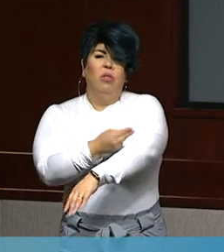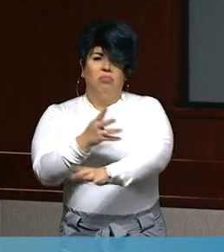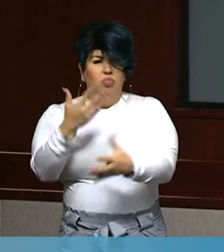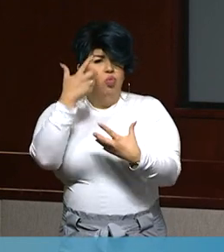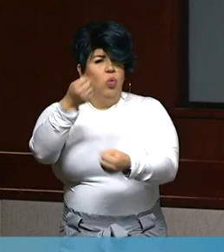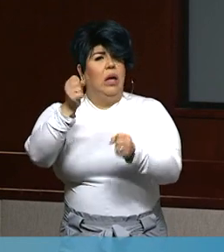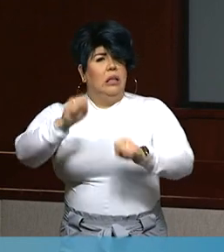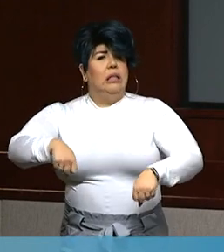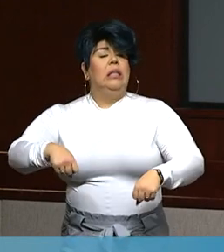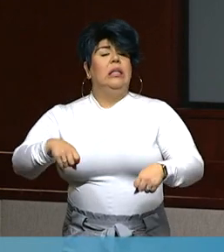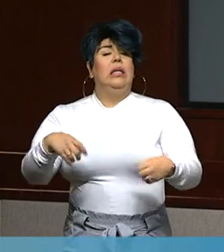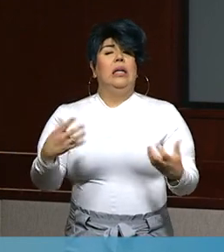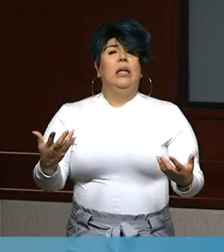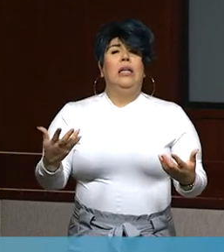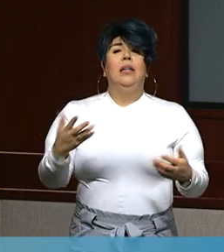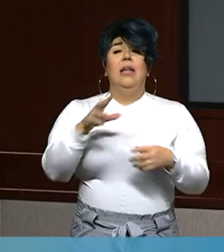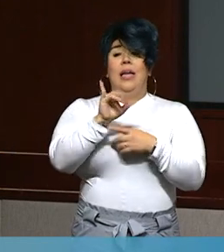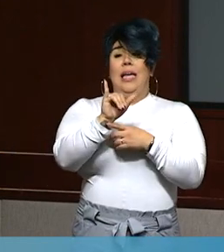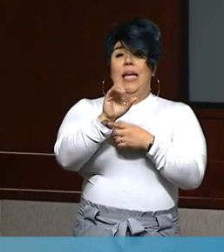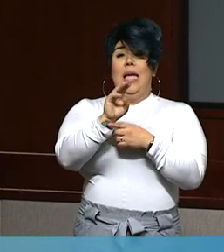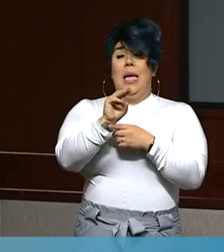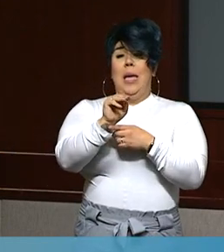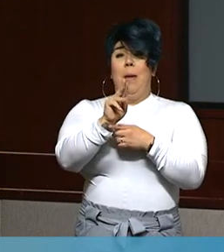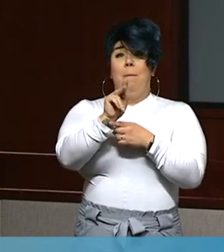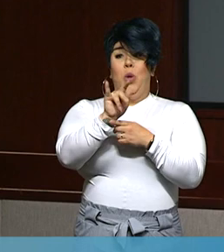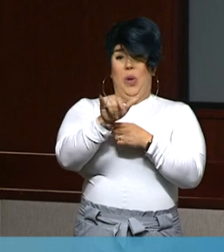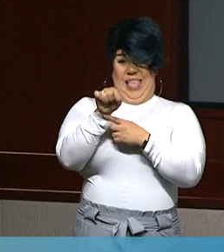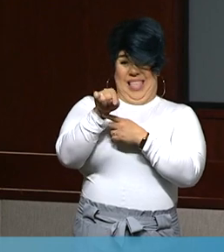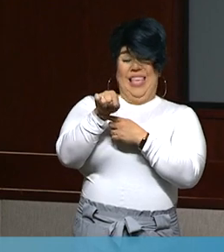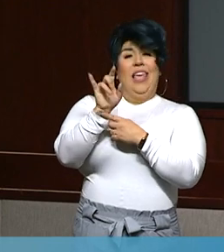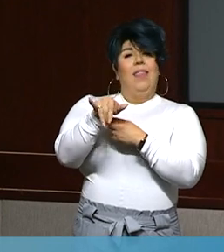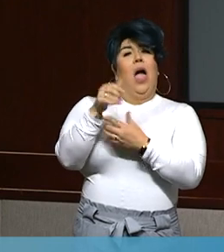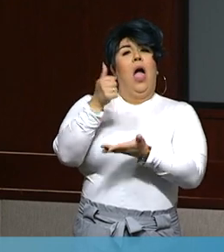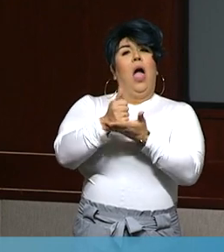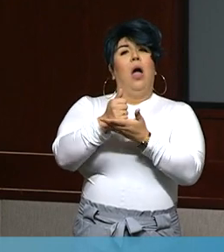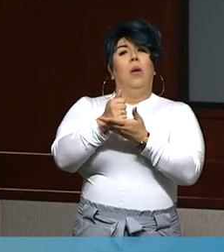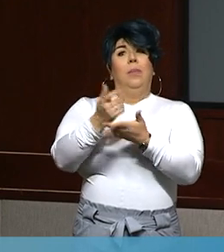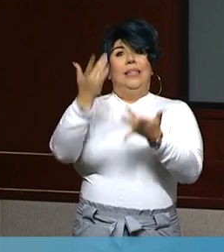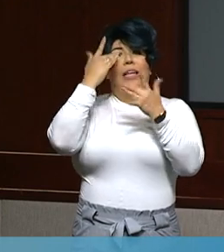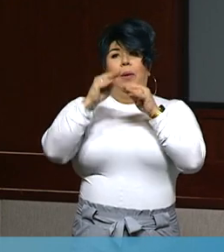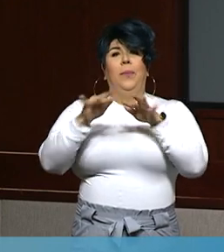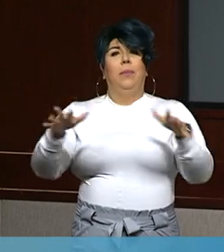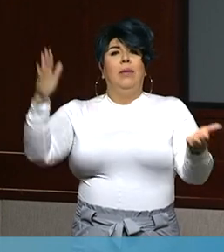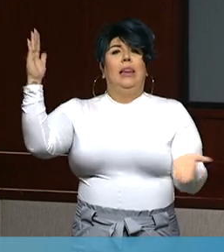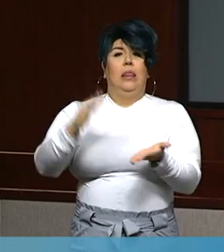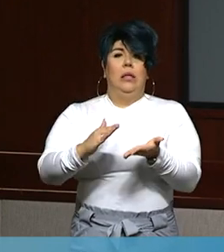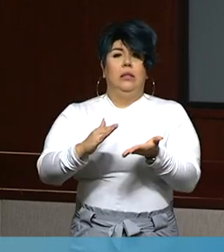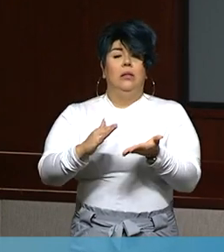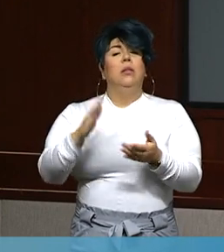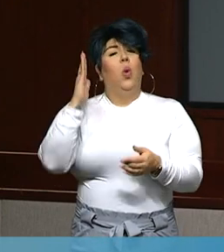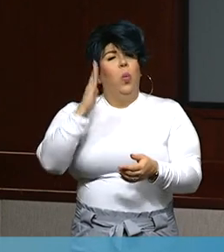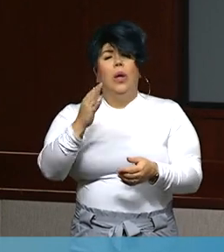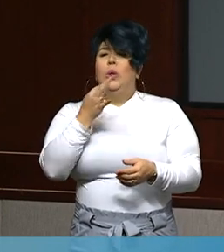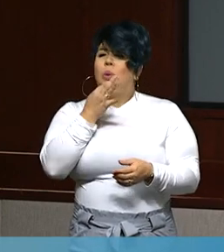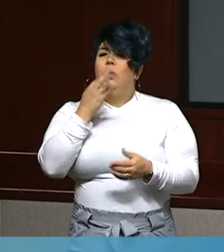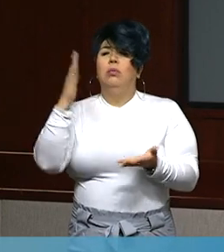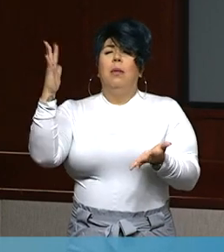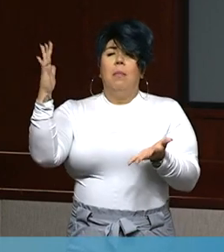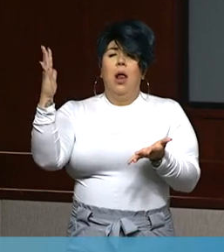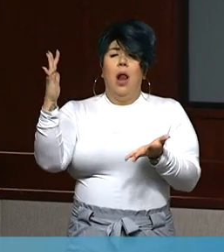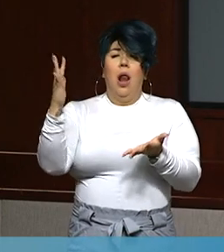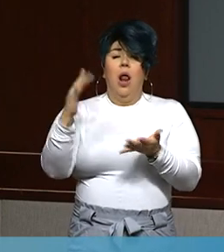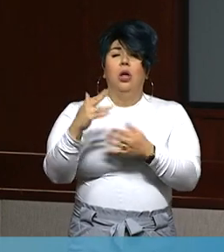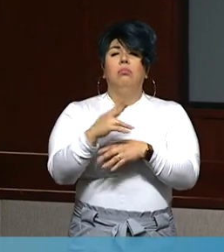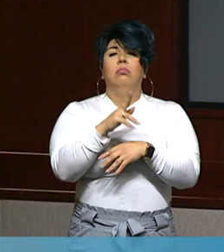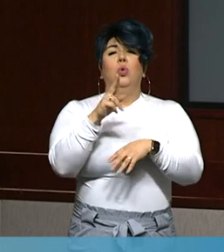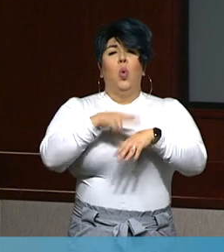know that immunity is what keeps, stops the spread of this disease. We will get back to normal as we embrace